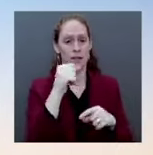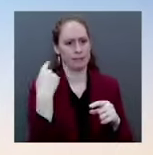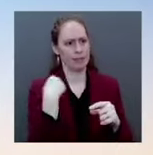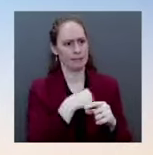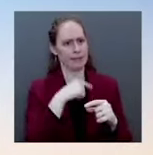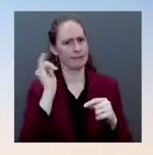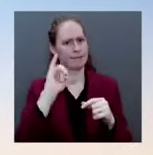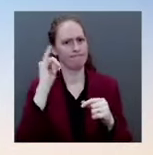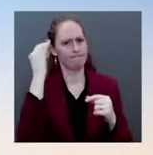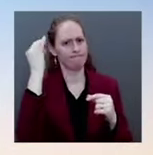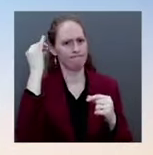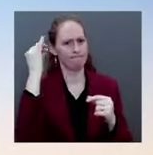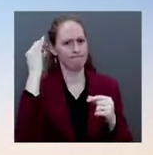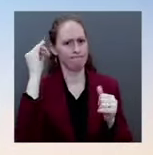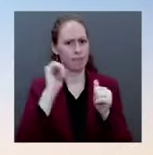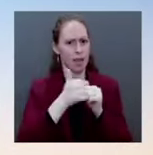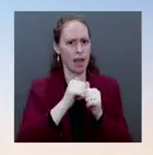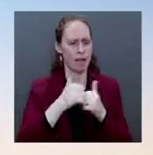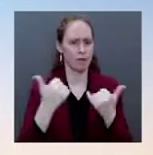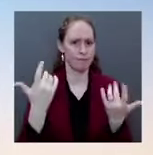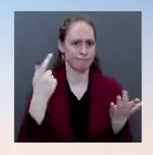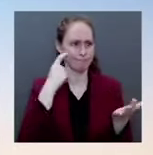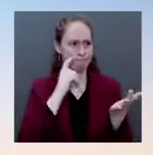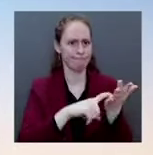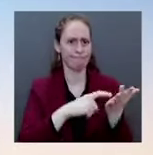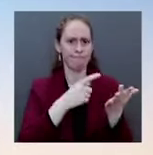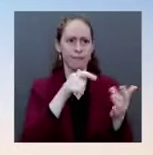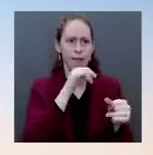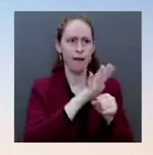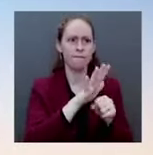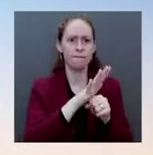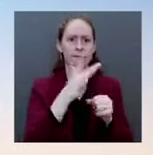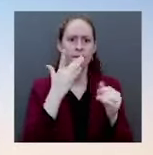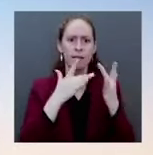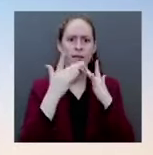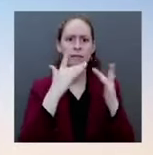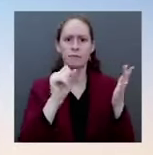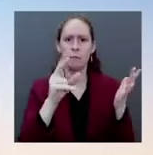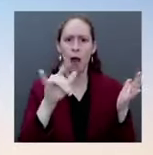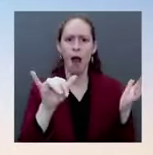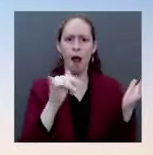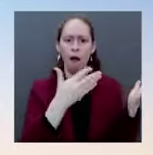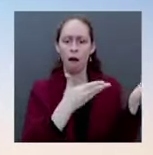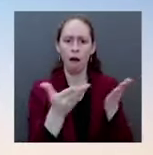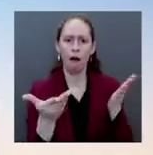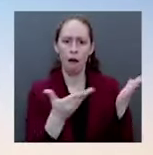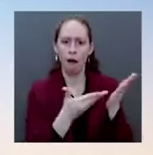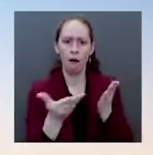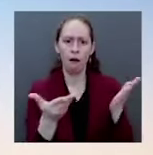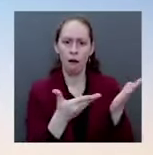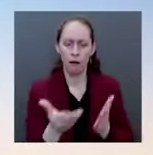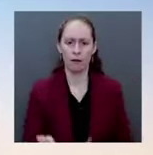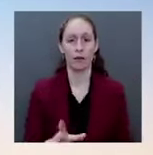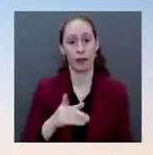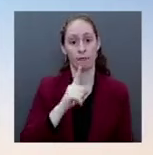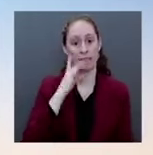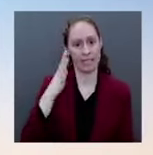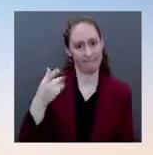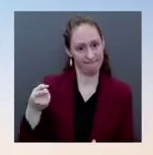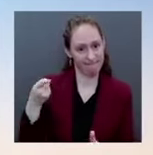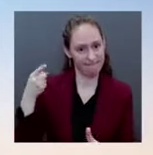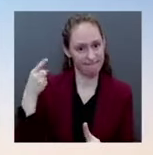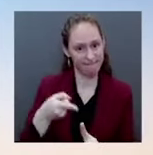supply chain that may be getting in the way of, for example, physical product getting to market. And certainly, we have seen,